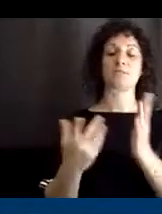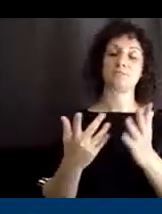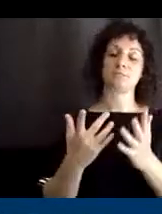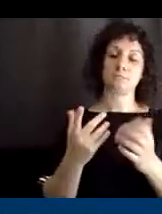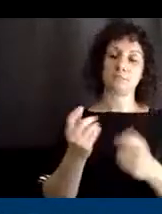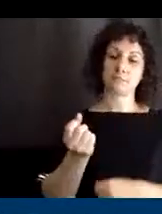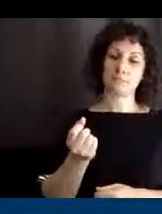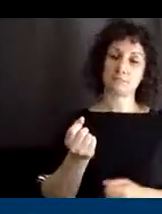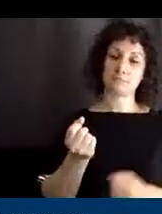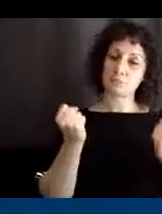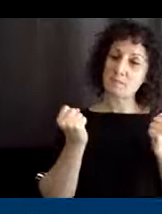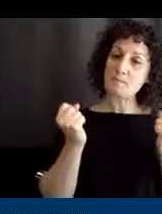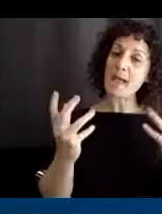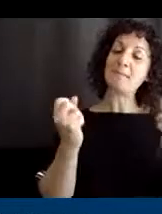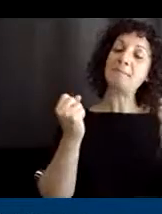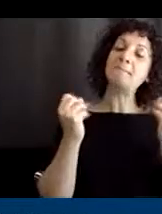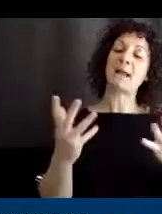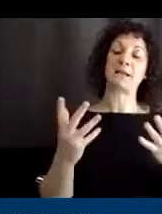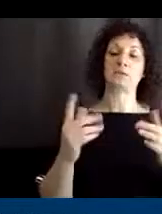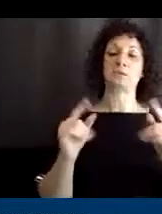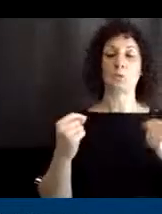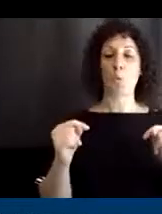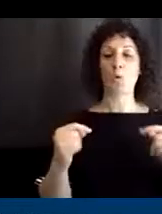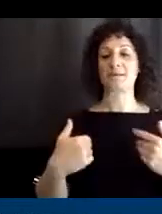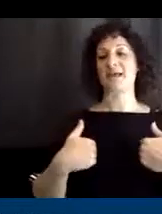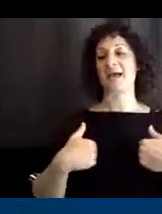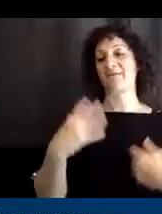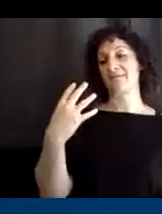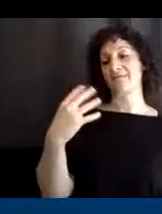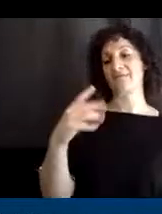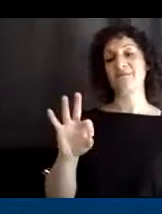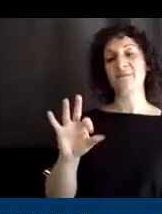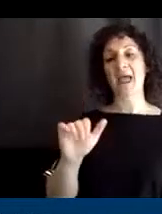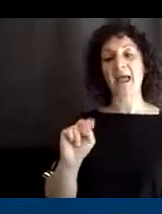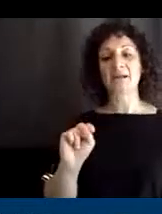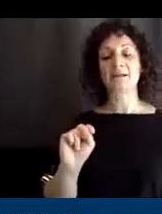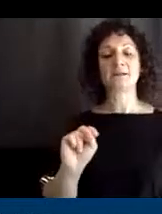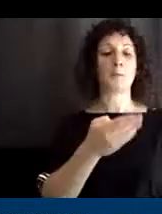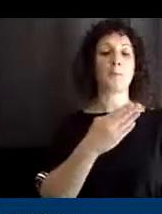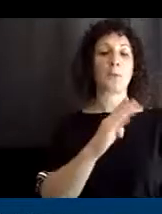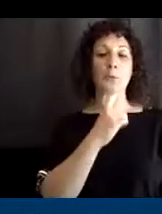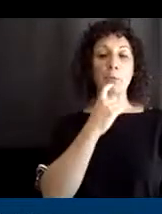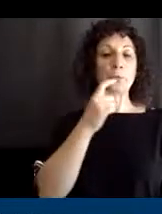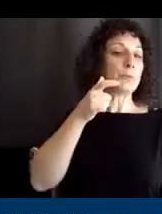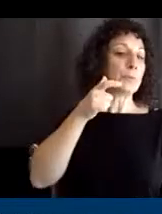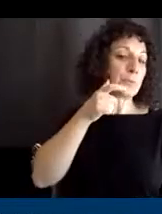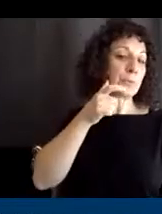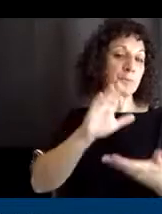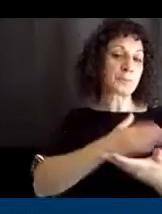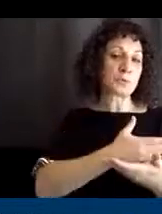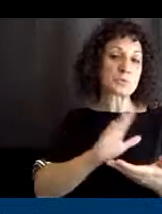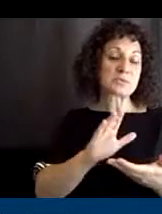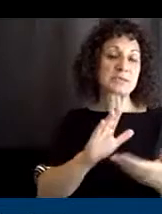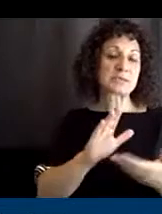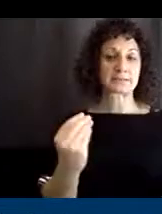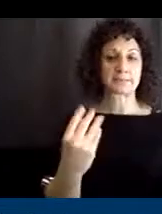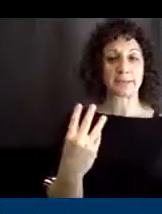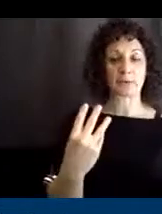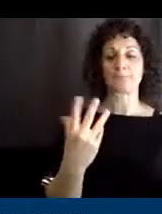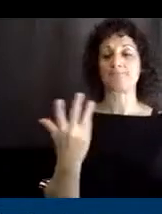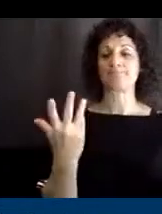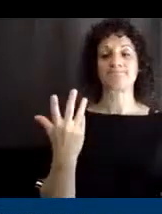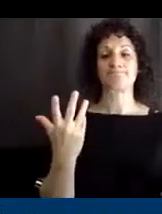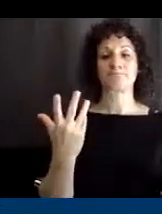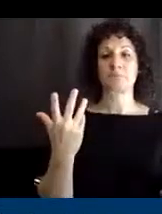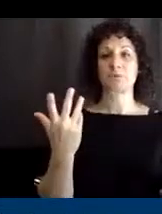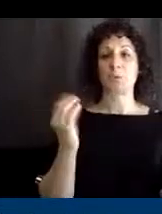And there are also things like fans or, you know, Bluetooth music speakers. So, the sky is really the limit when it